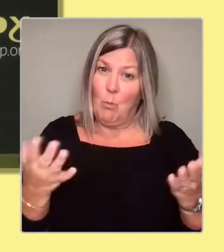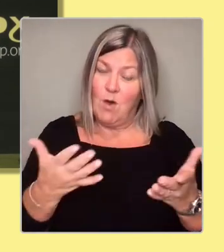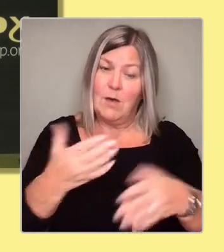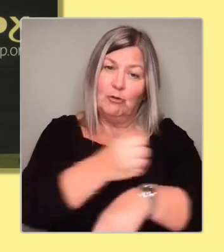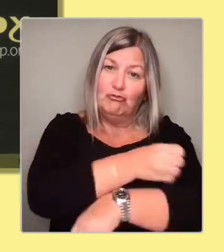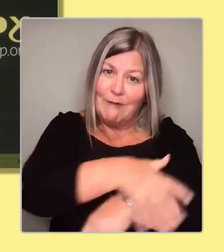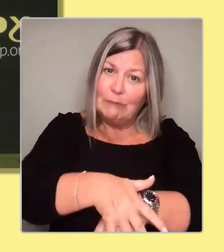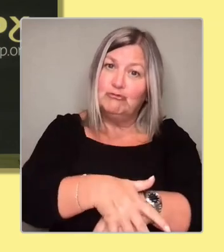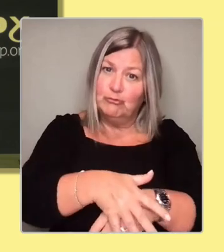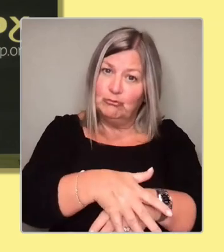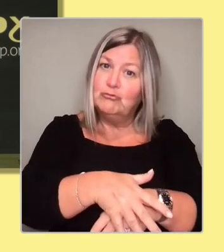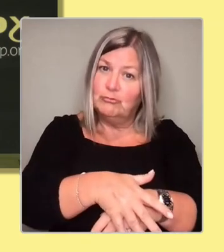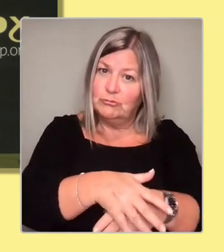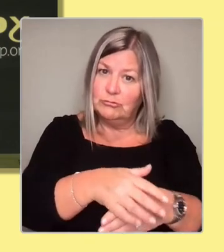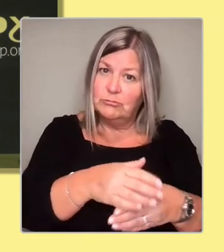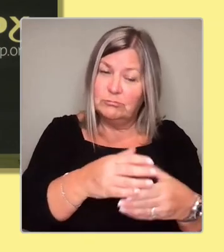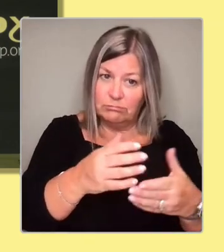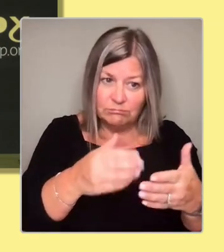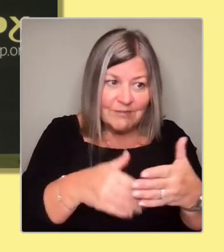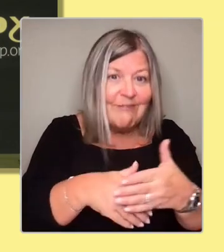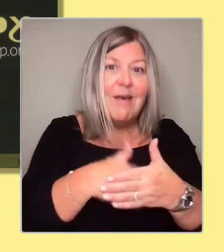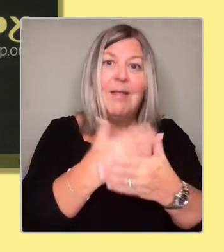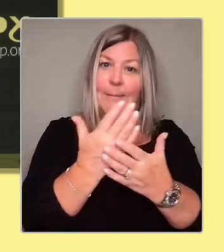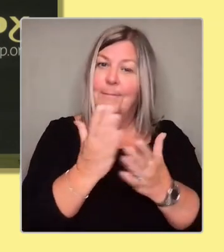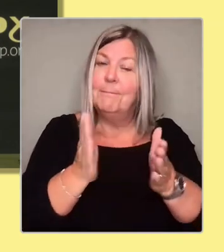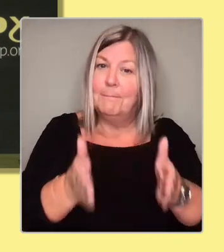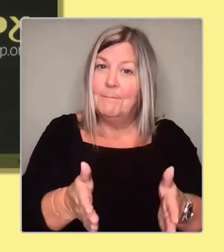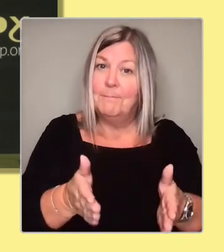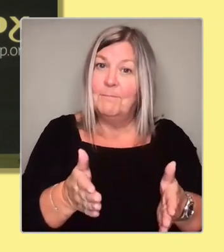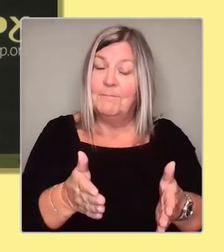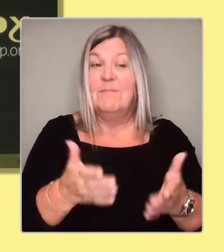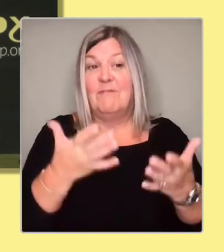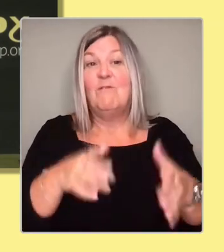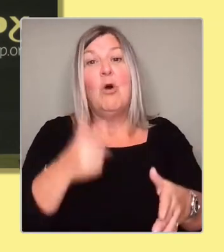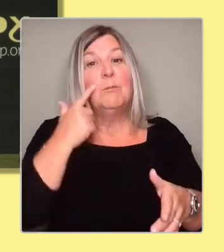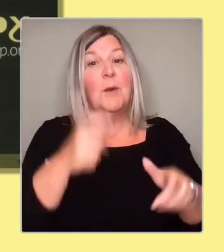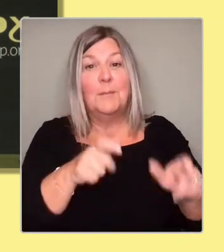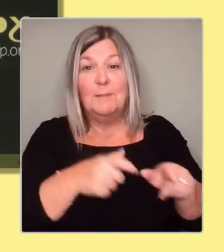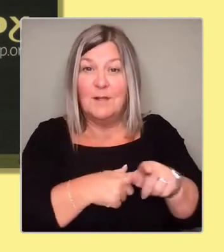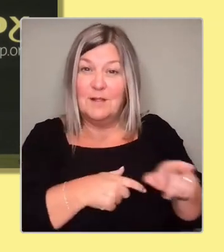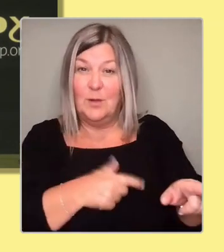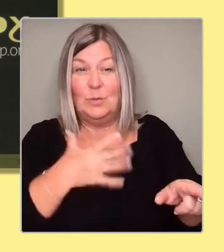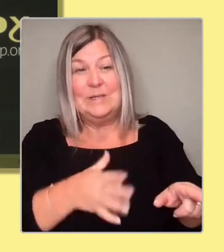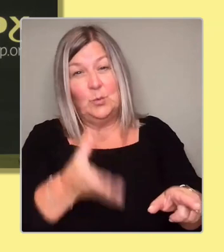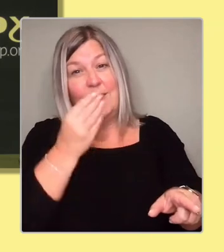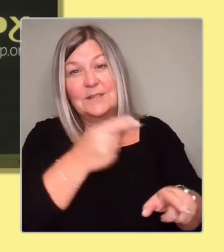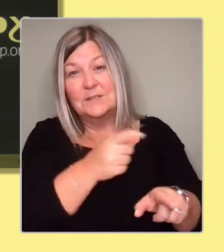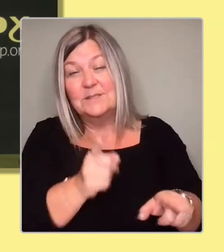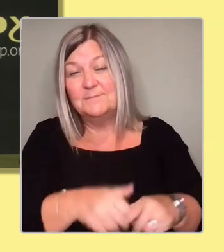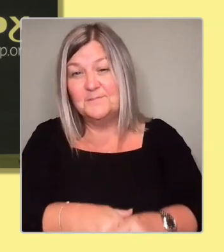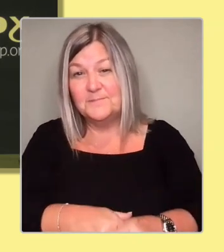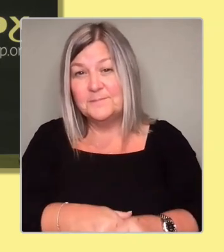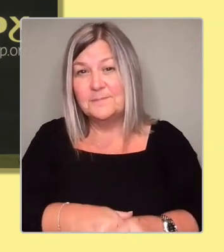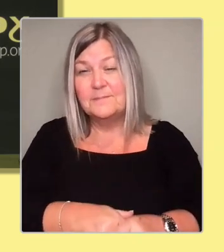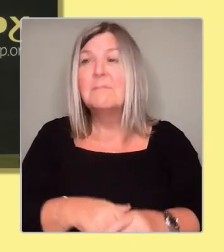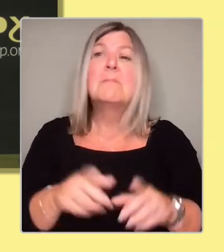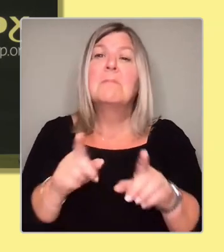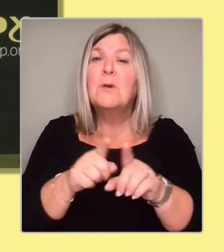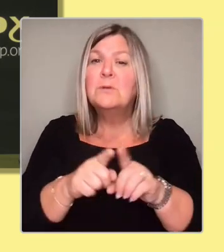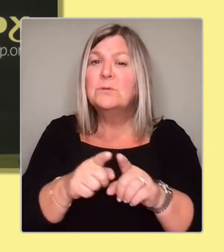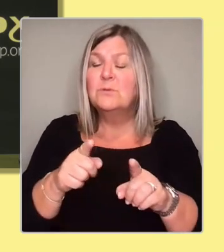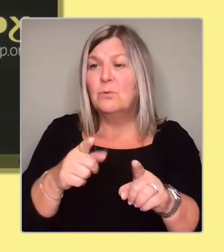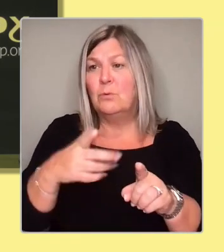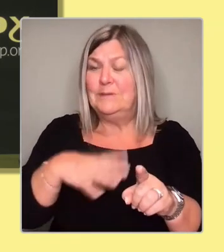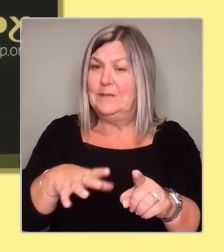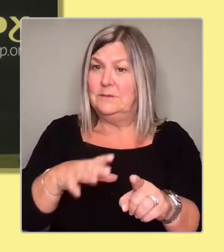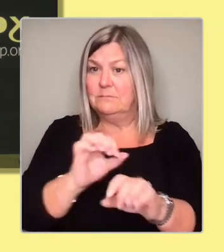people. So it starts with listening. I think the second thing is ensuring that we're actually meeting young people's needs. So right now,